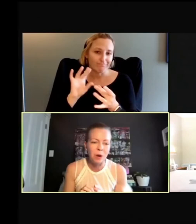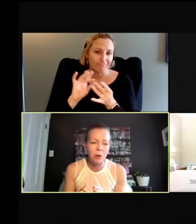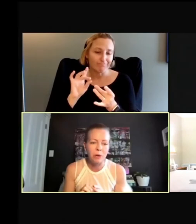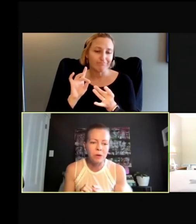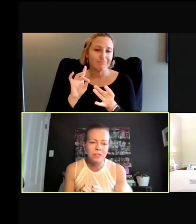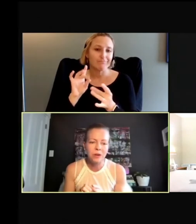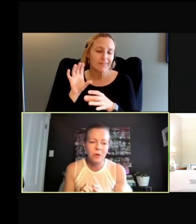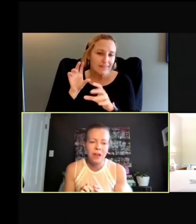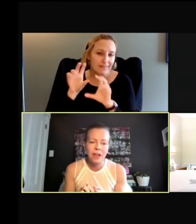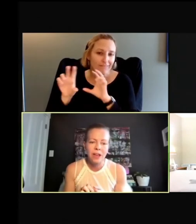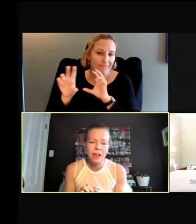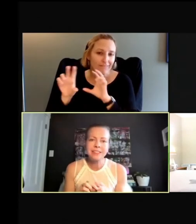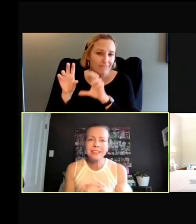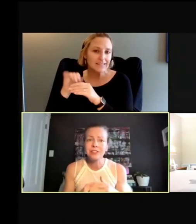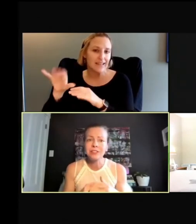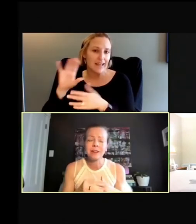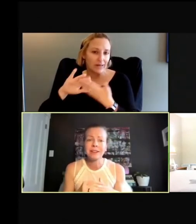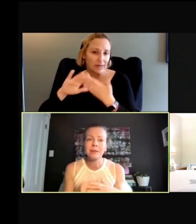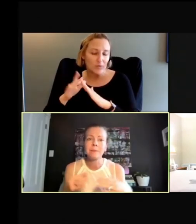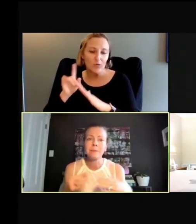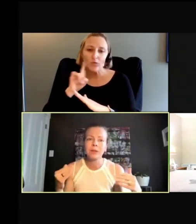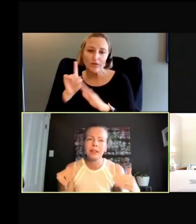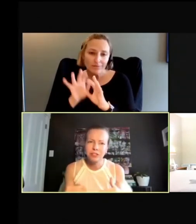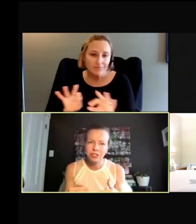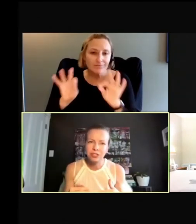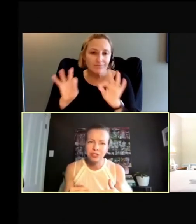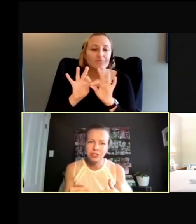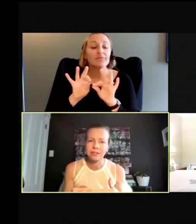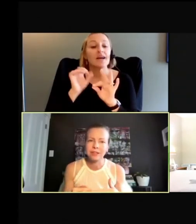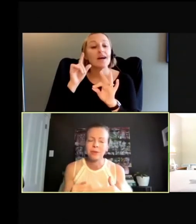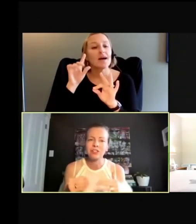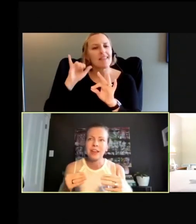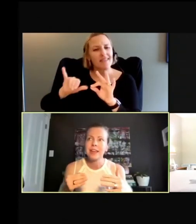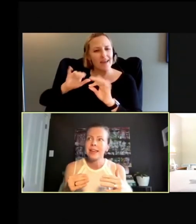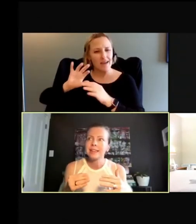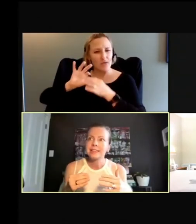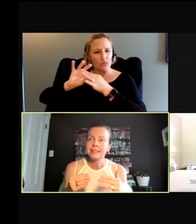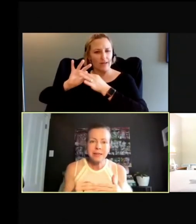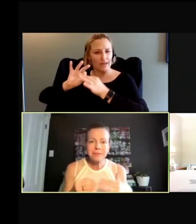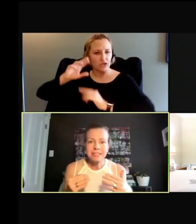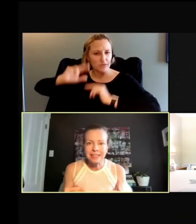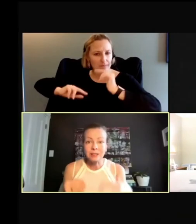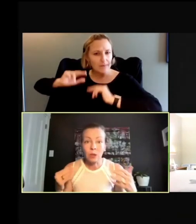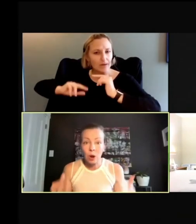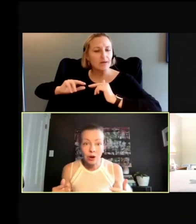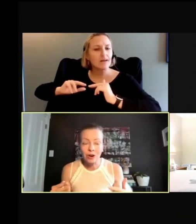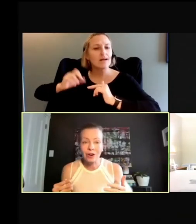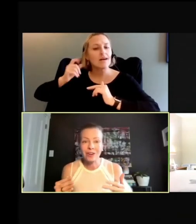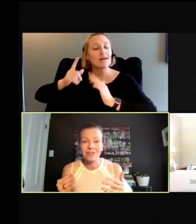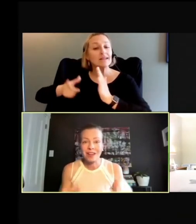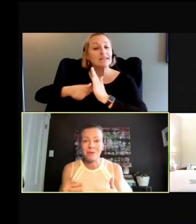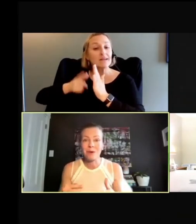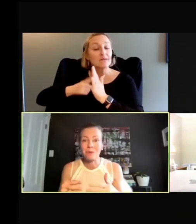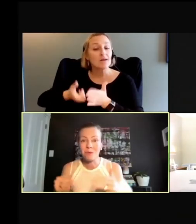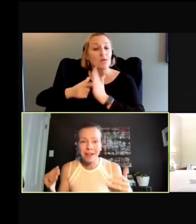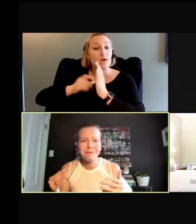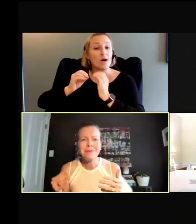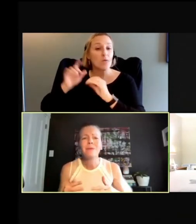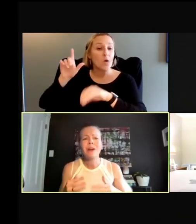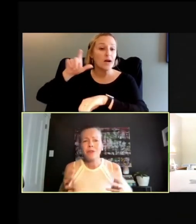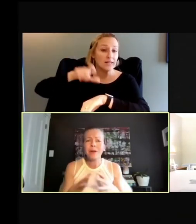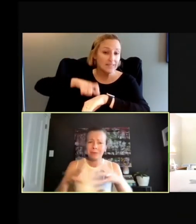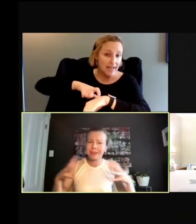points as well, but also the idea of just, like, the relationship building, which sometimes takes longer than we,